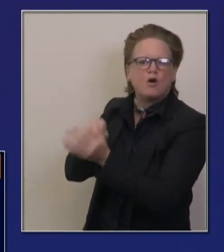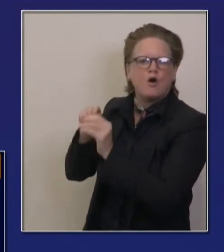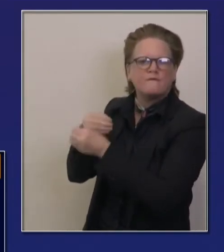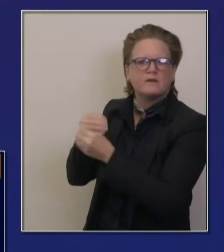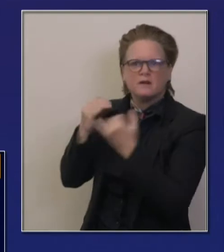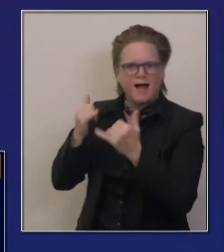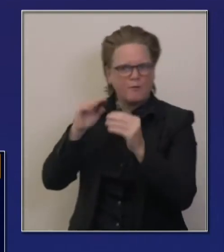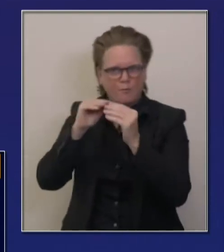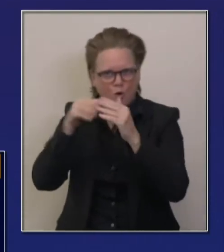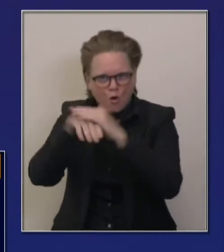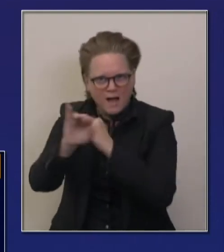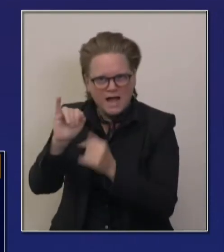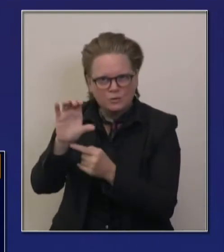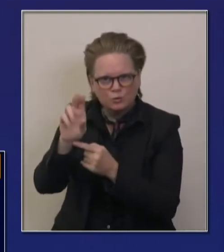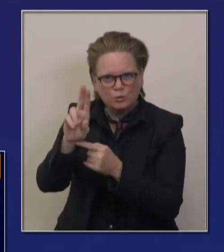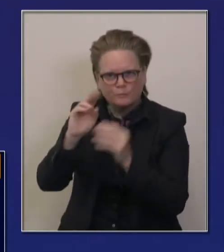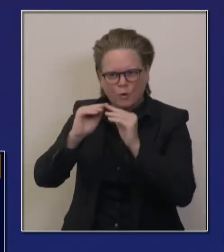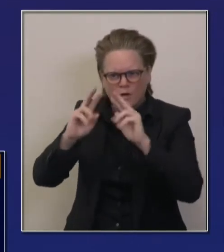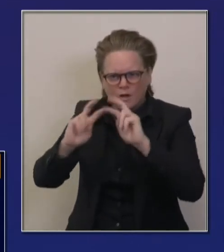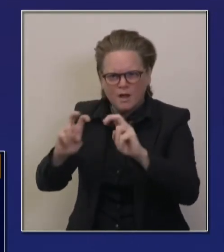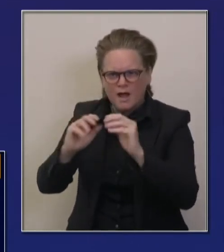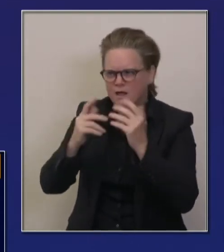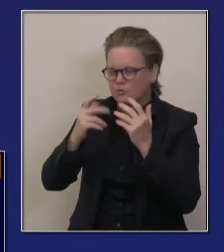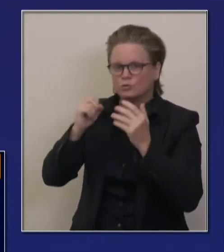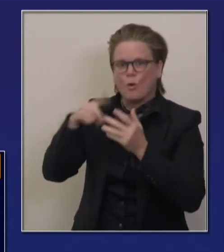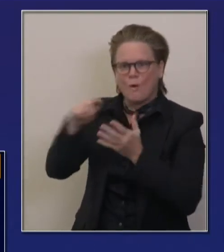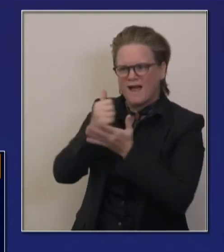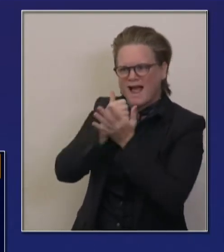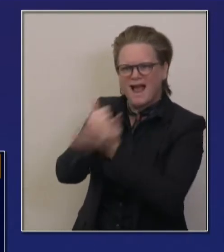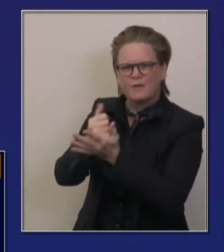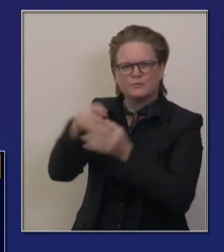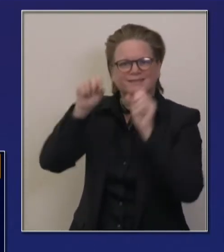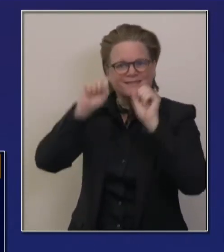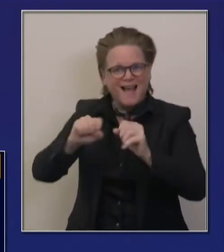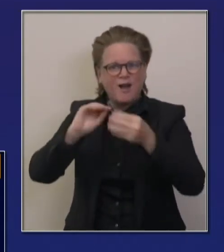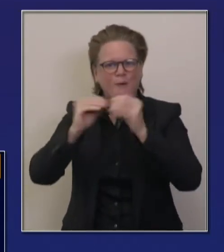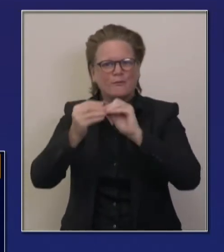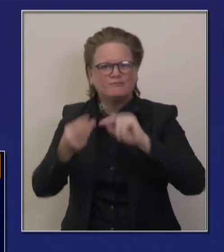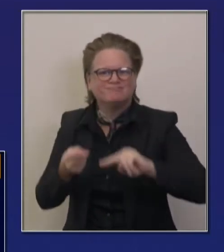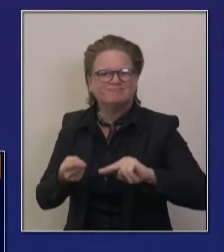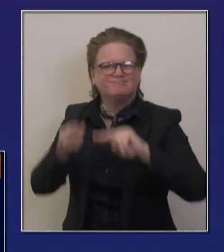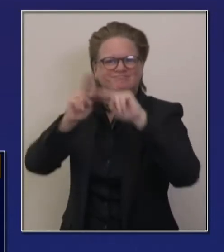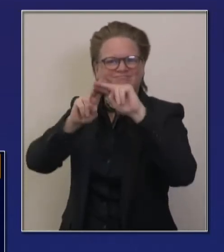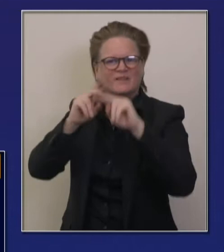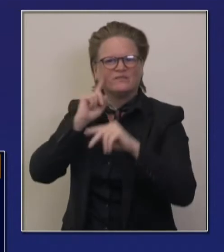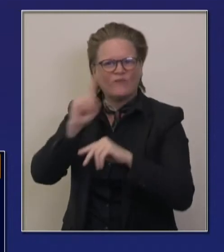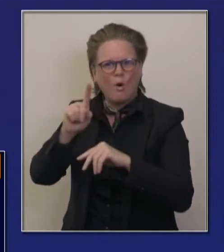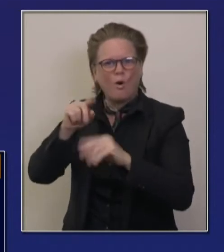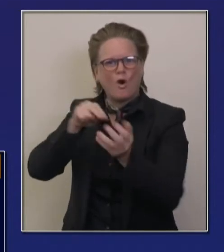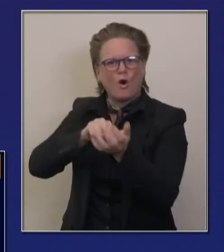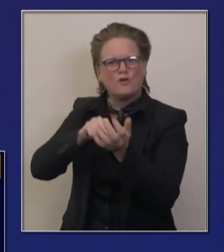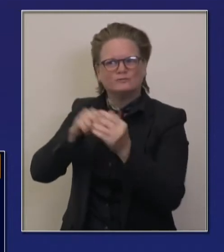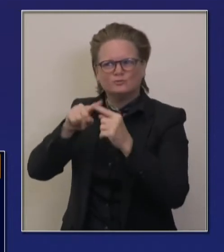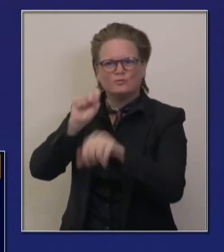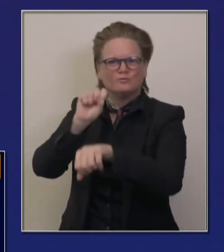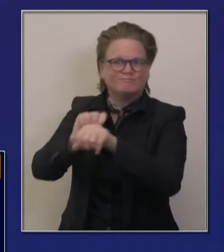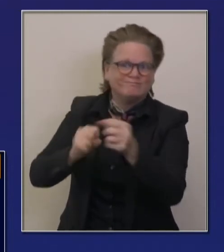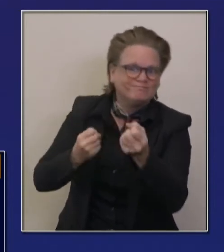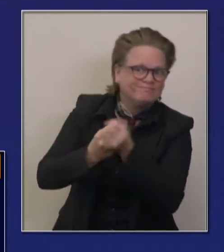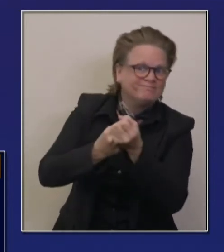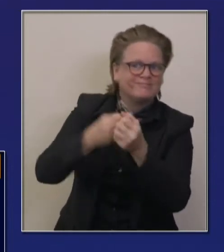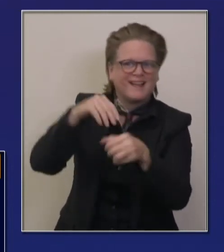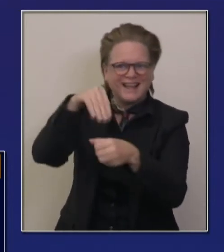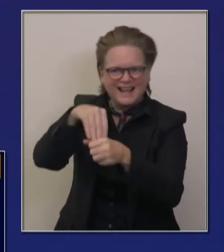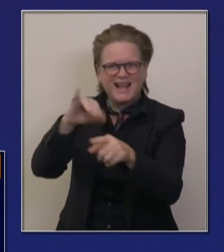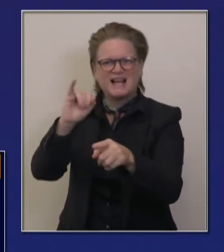these expertise that we've developed, particularly, um, with more of an accelerated pace, uh, though it's been a part of